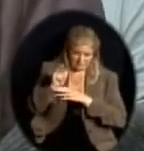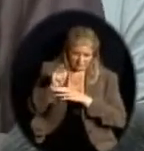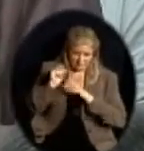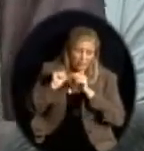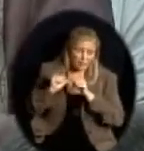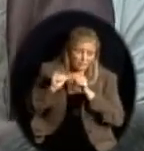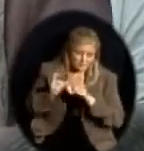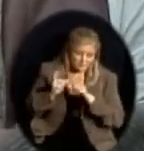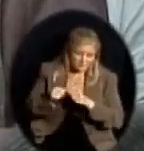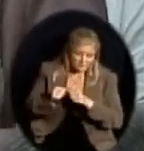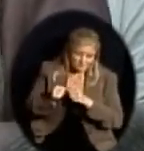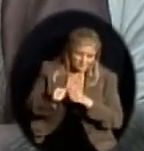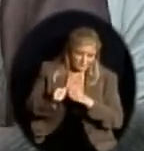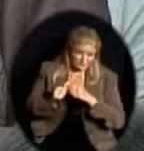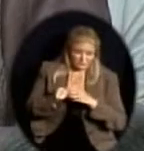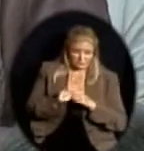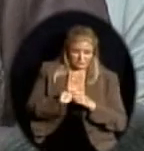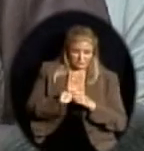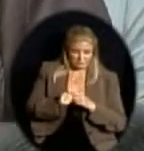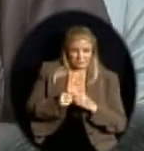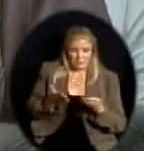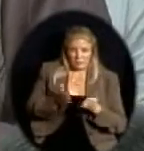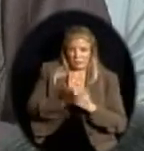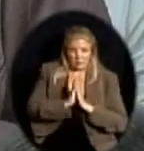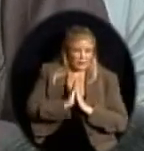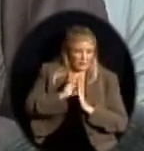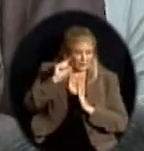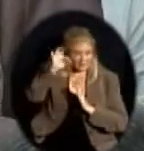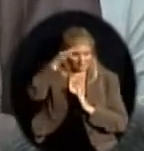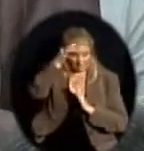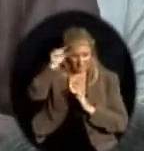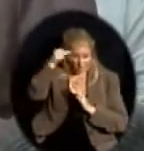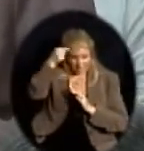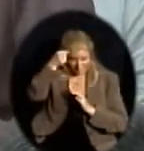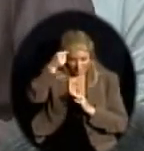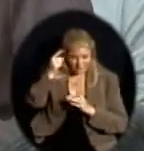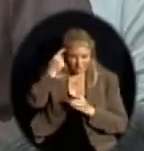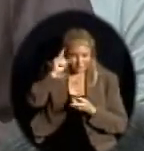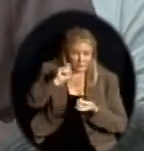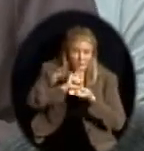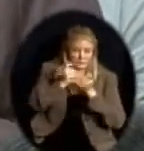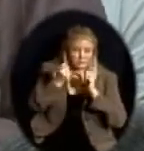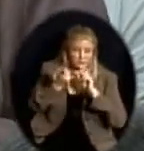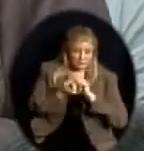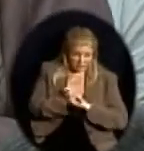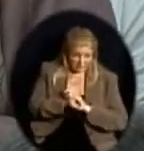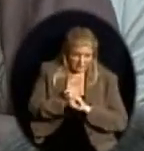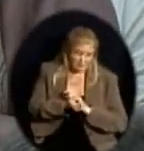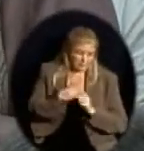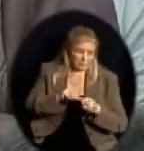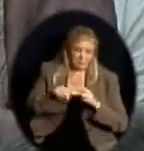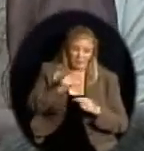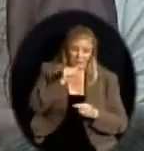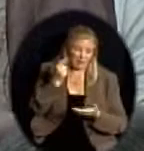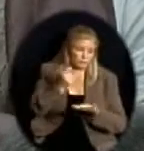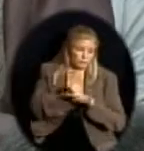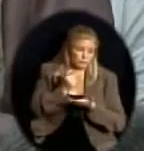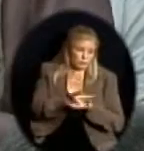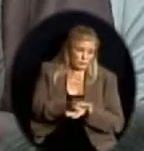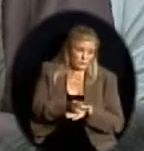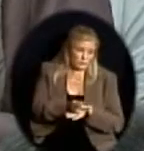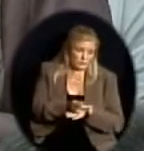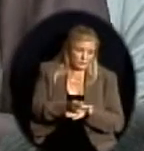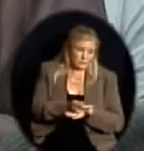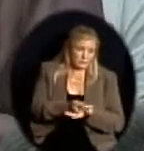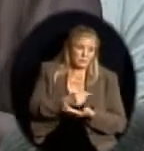government for a change or a difference in approach and have indicated that the federal government has not approved that. So I think this